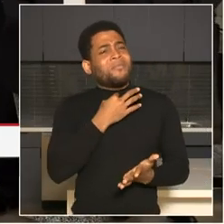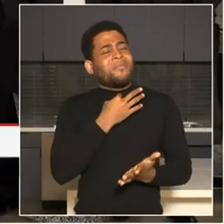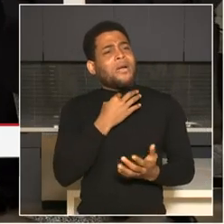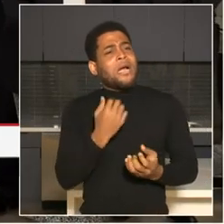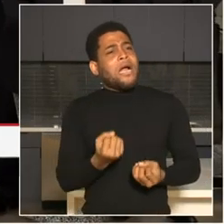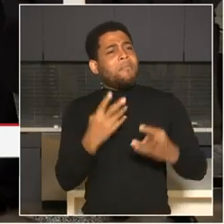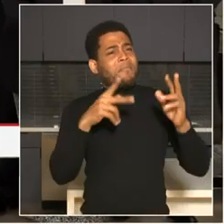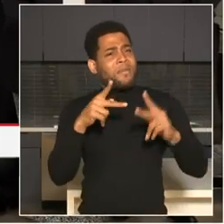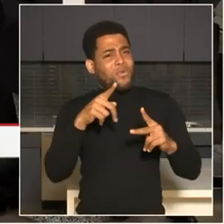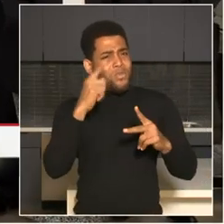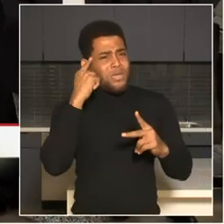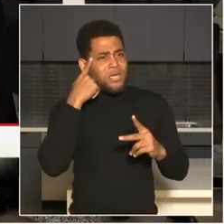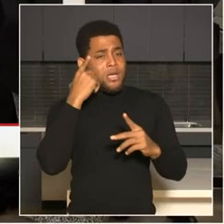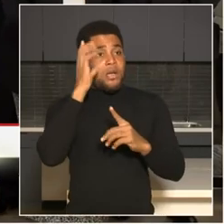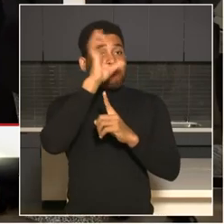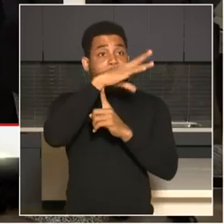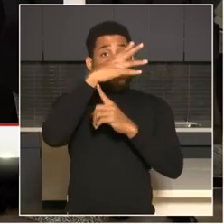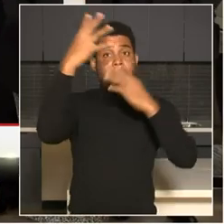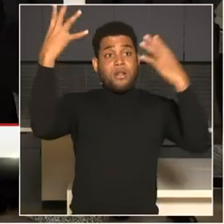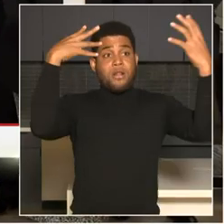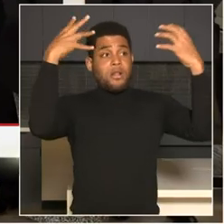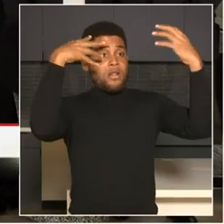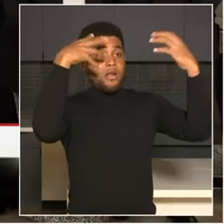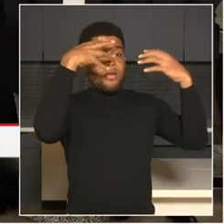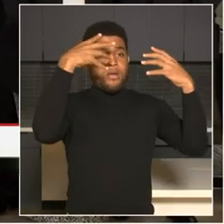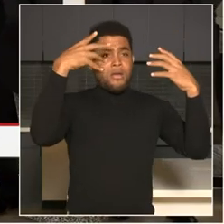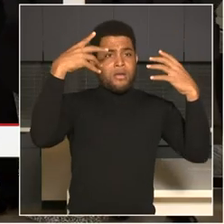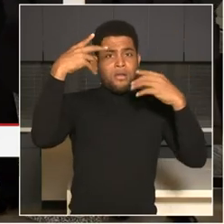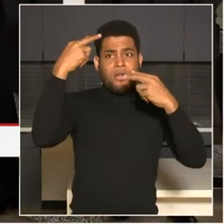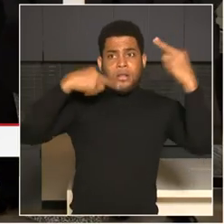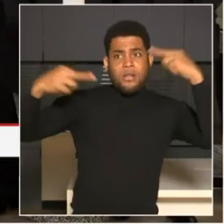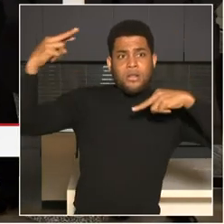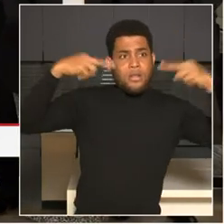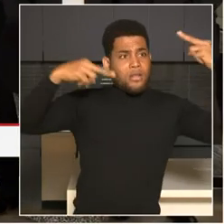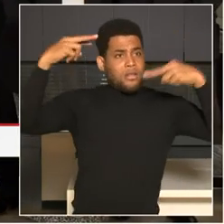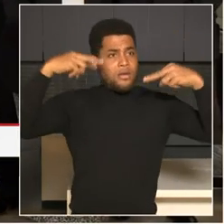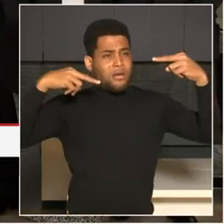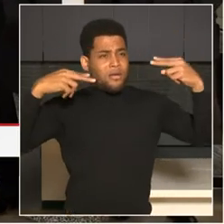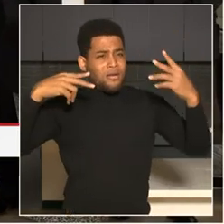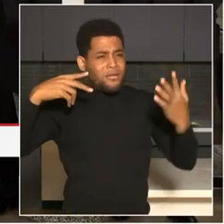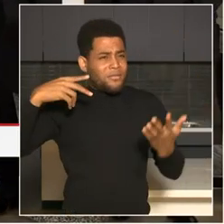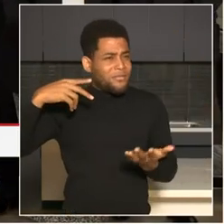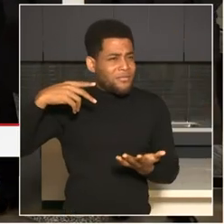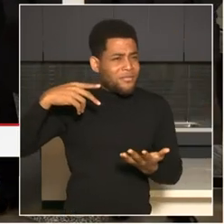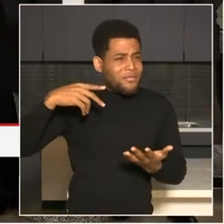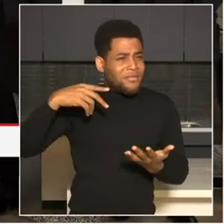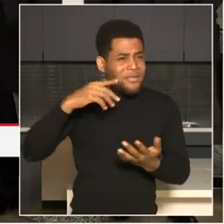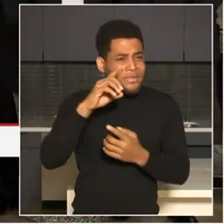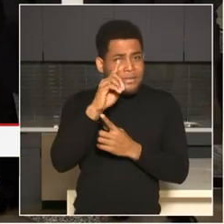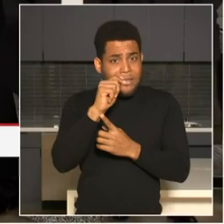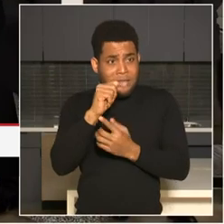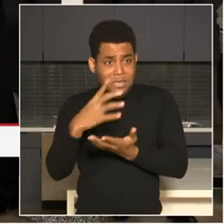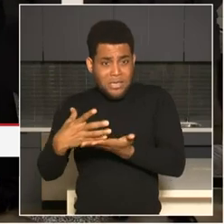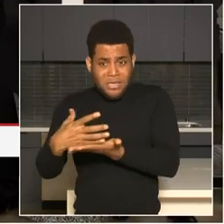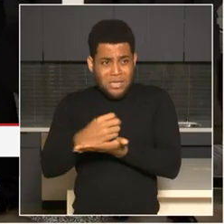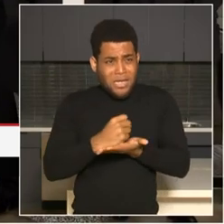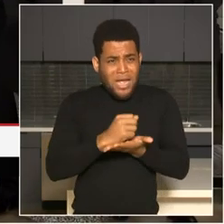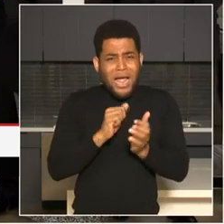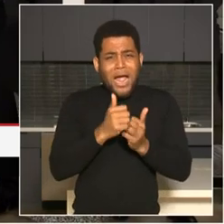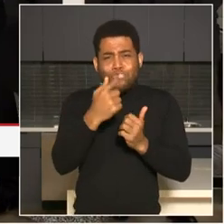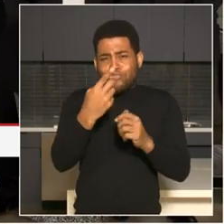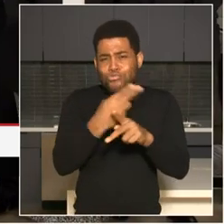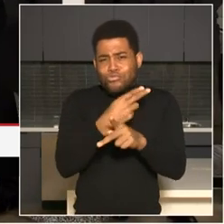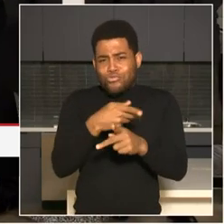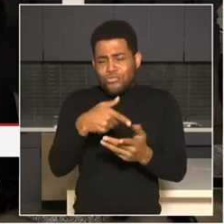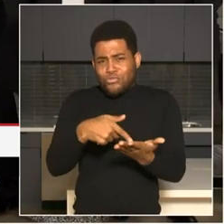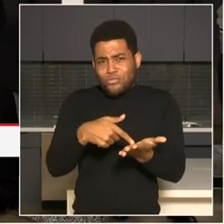that and particularly the concern about oversight of the data that would be collected here? Well, I can't address that today, but it certainly is something that we will work